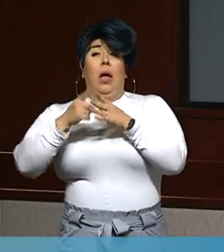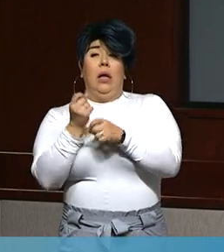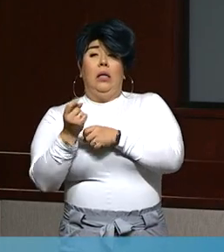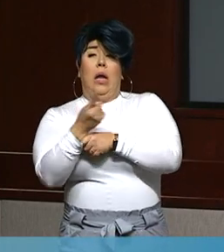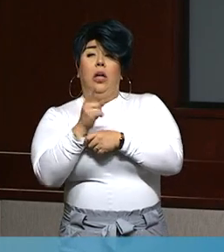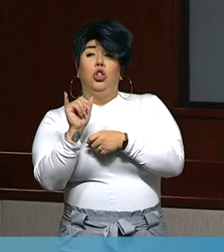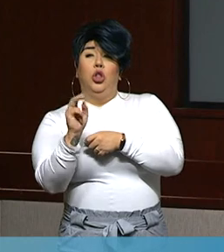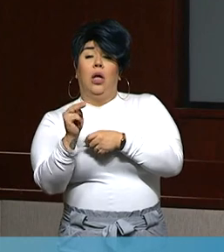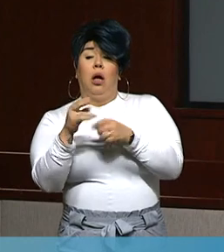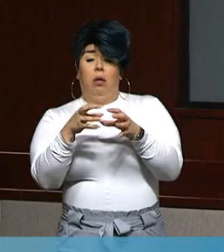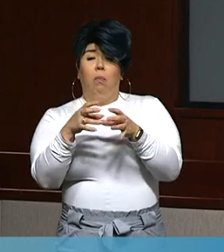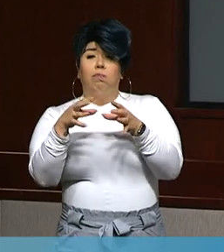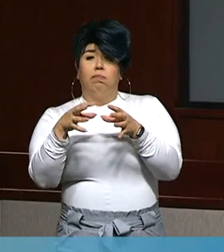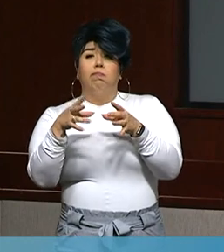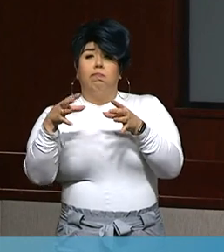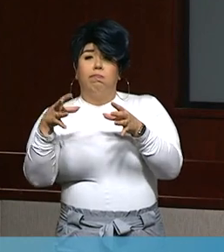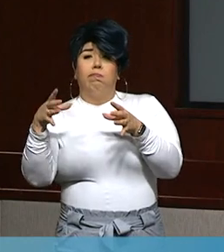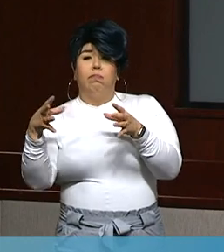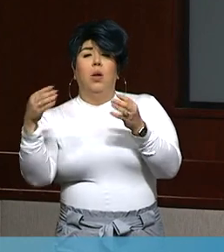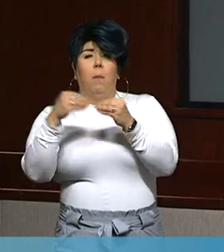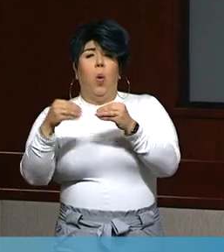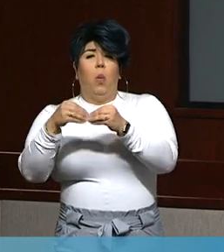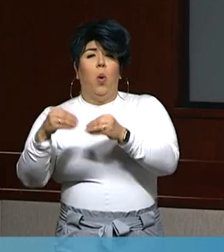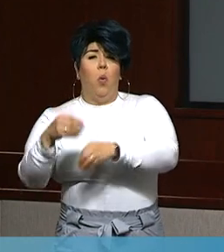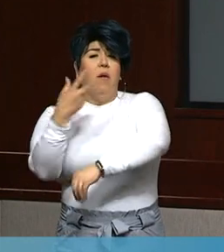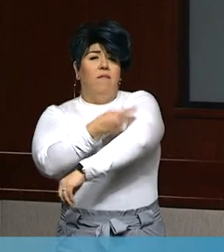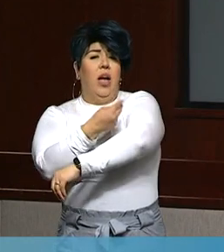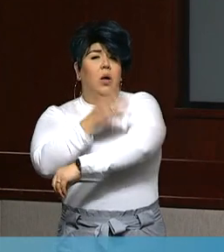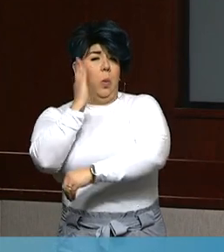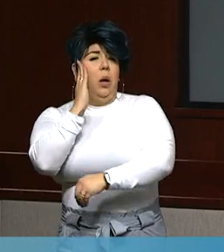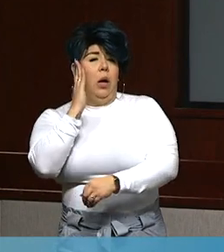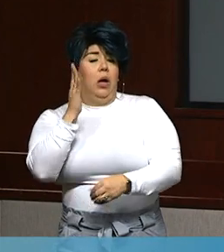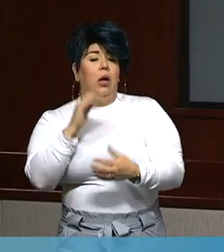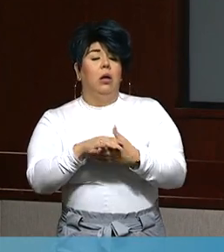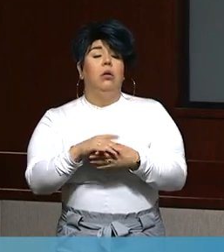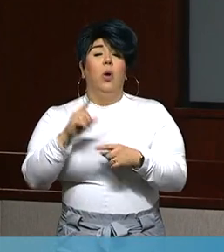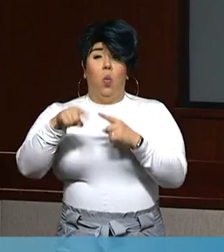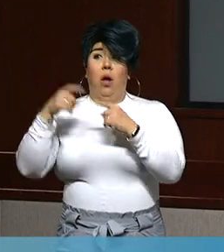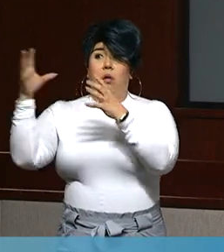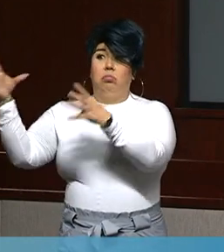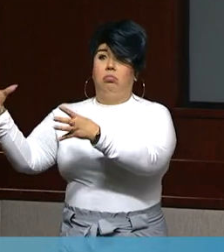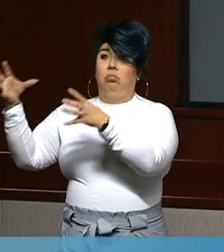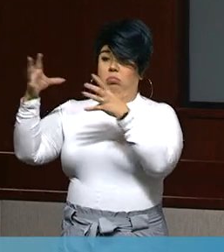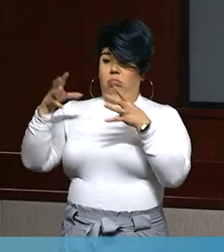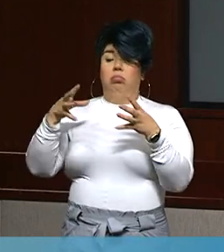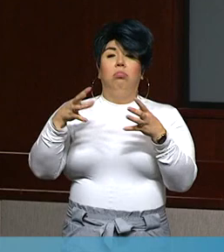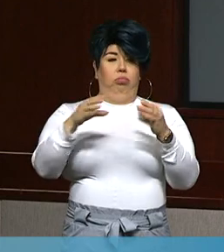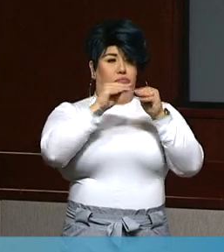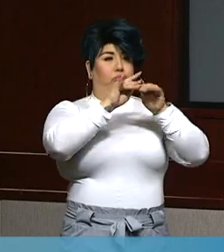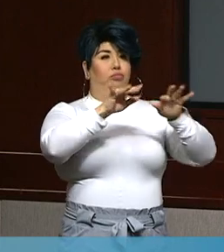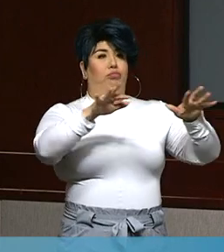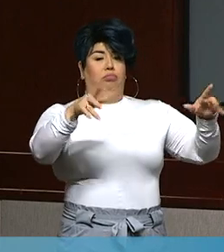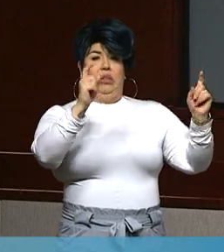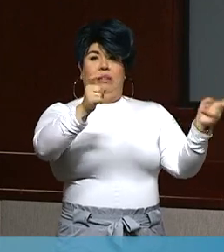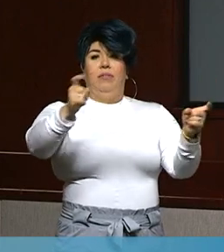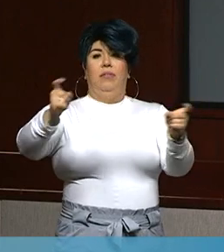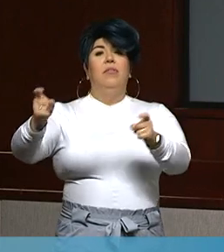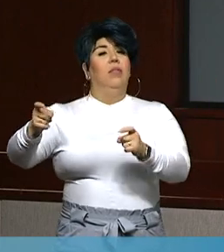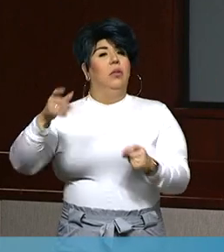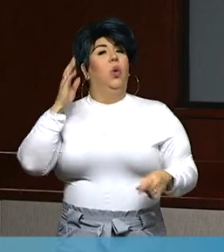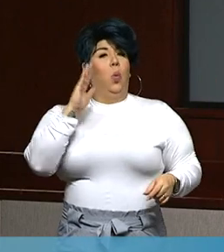will increase. And so as the supply increase, we will be getting more vaccine out into our community and be able to